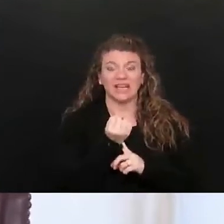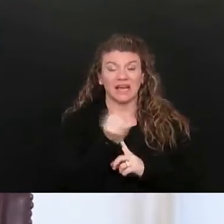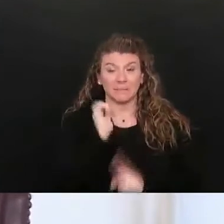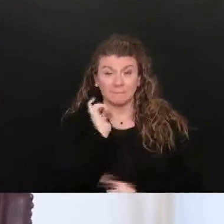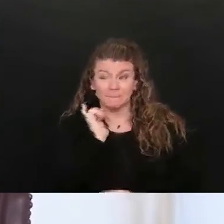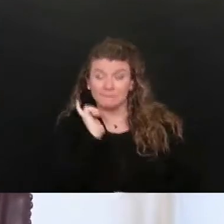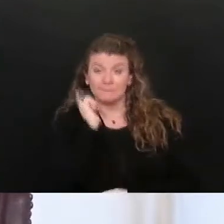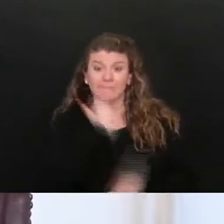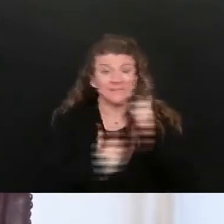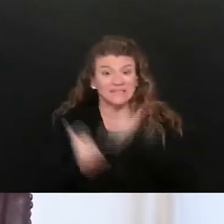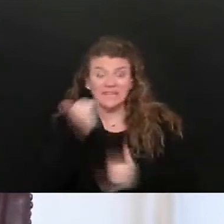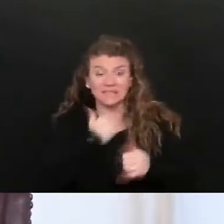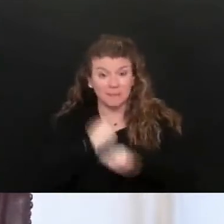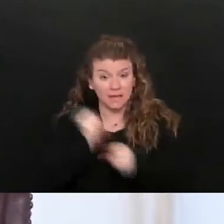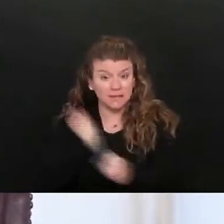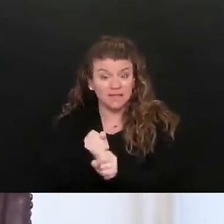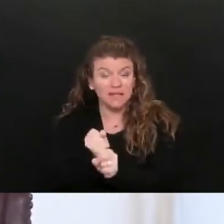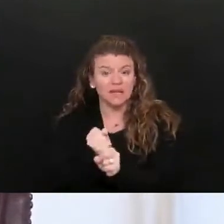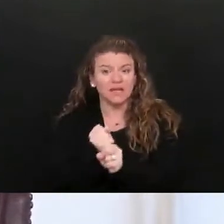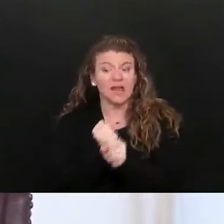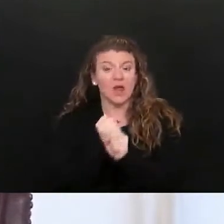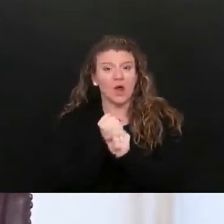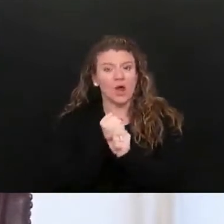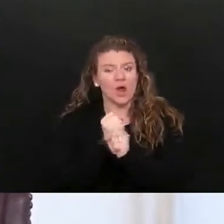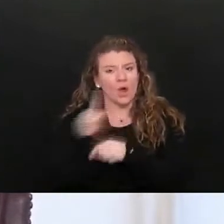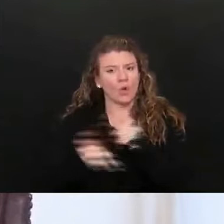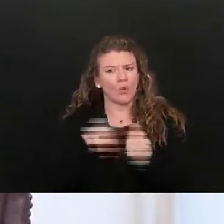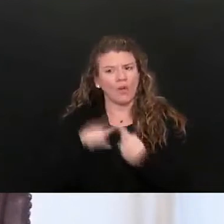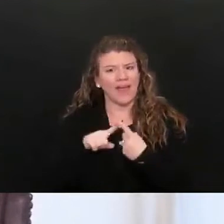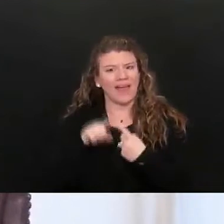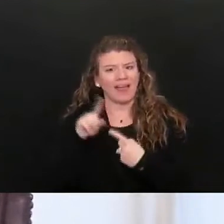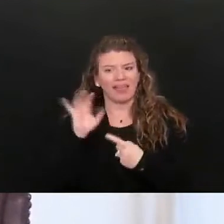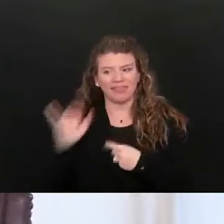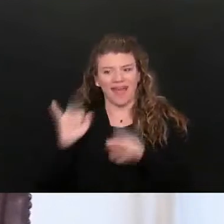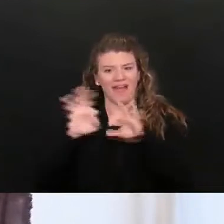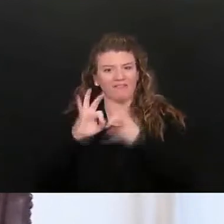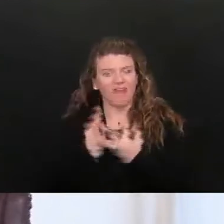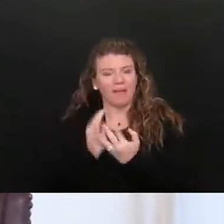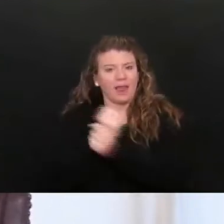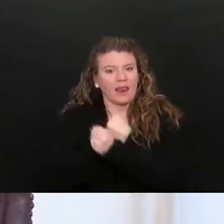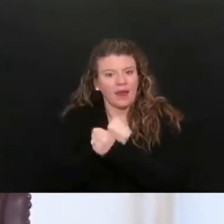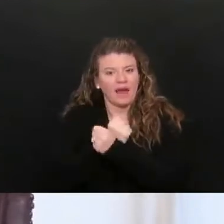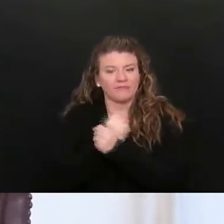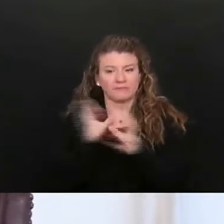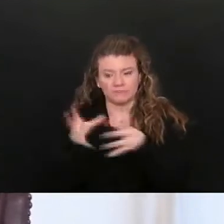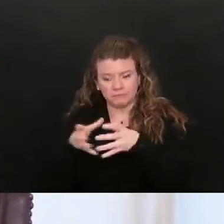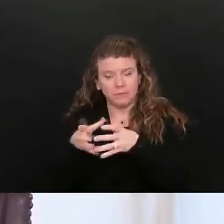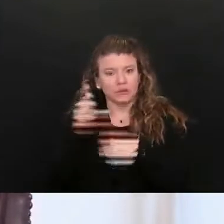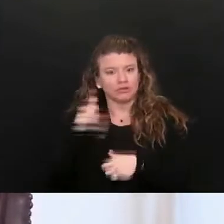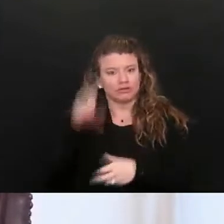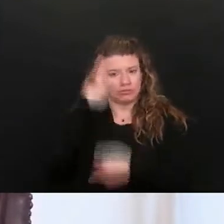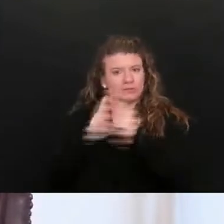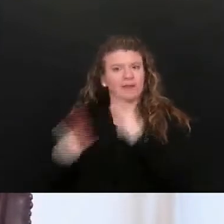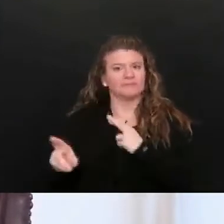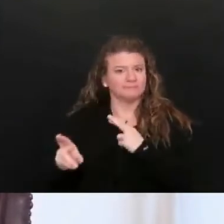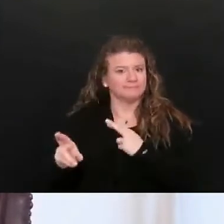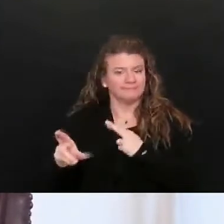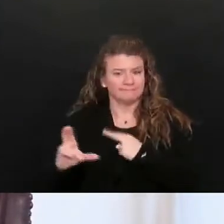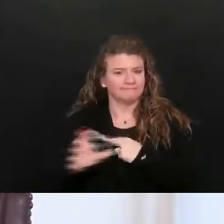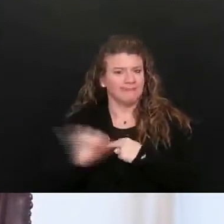made and loved ones not respected like we should have respected them. And